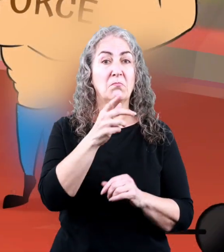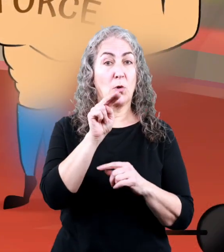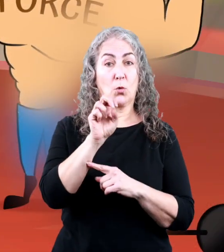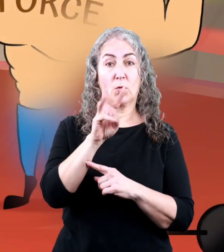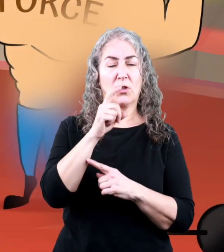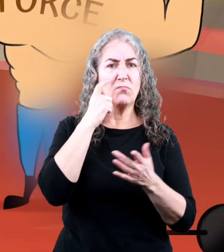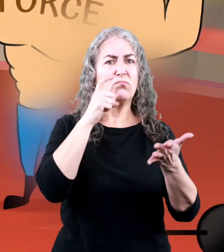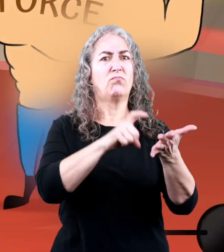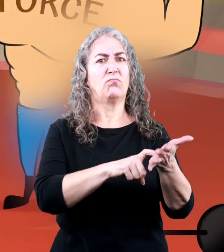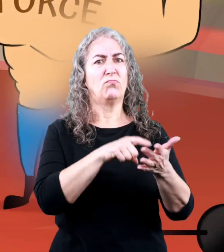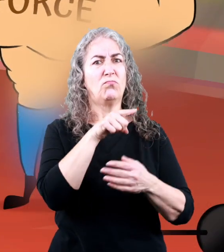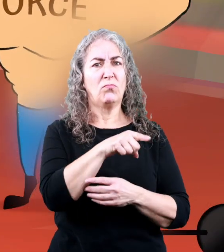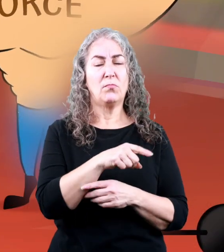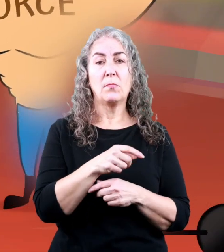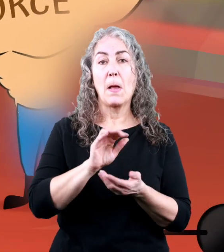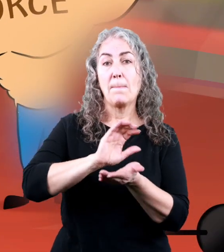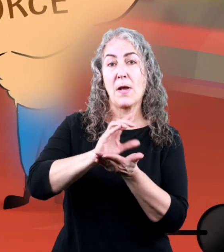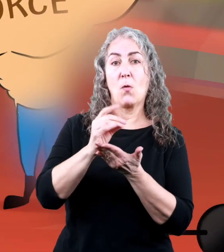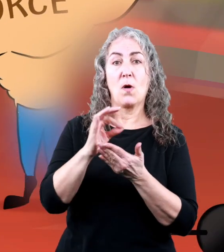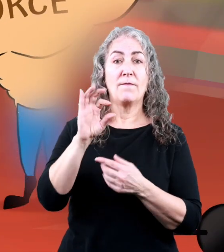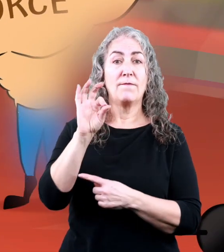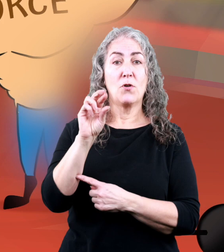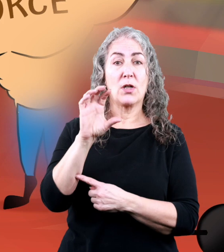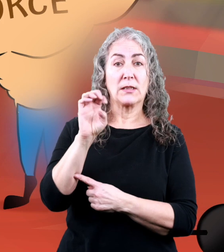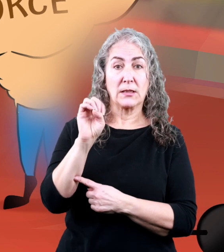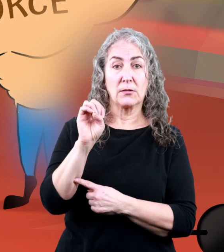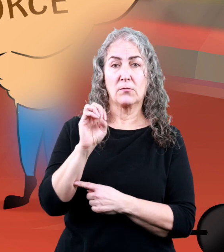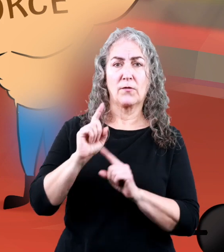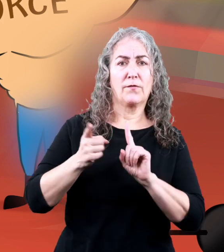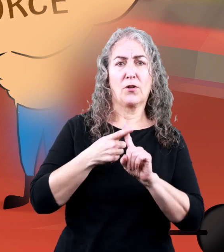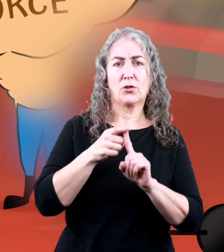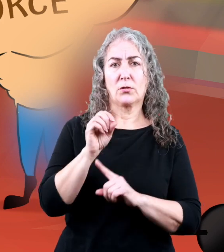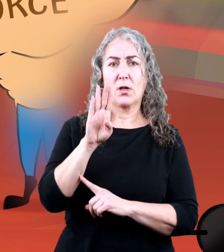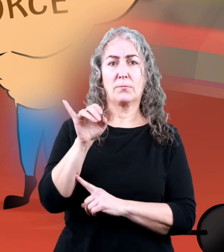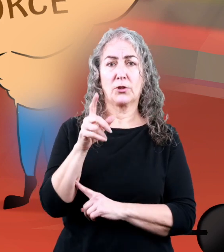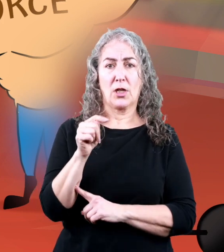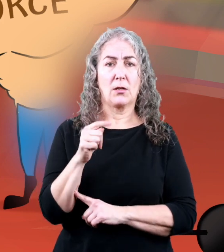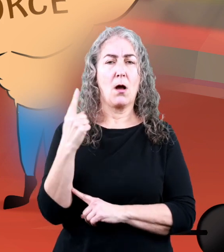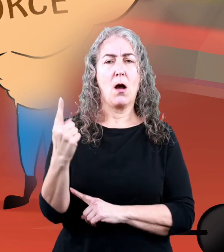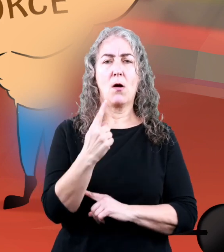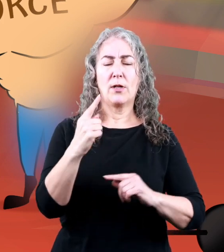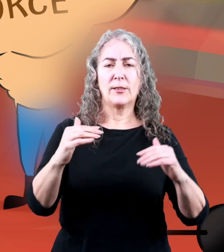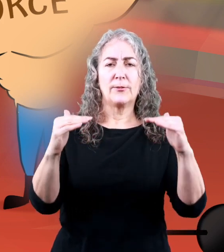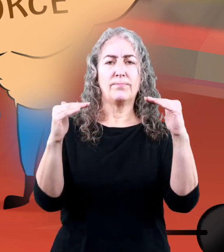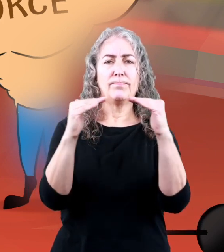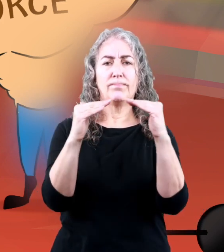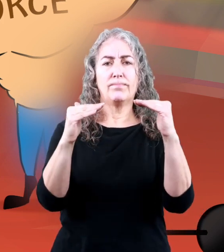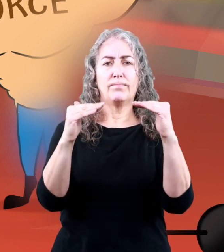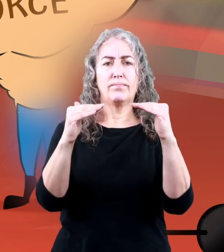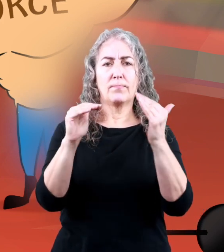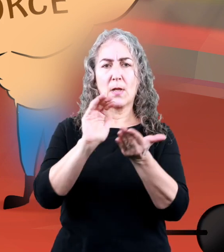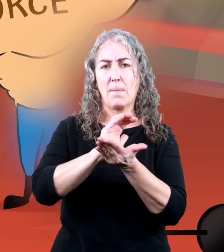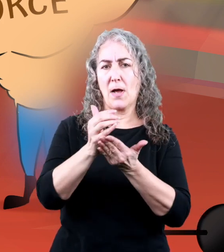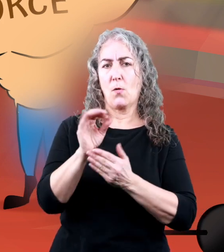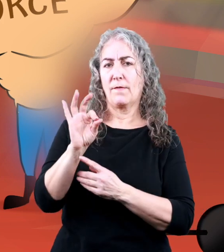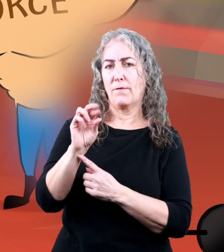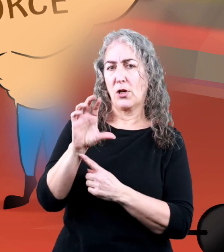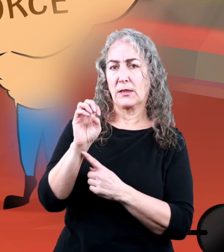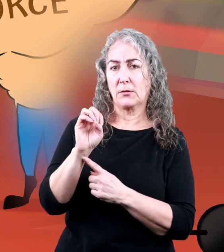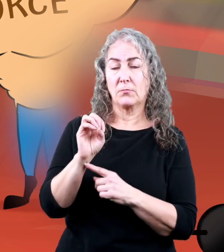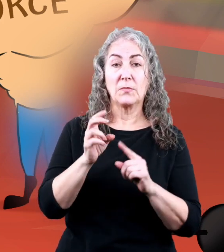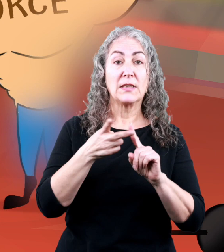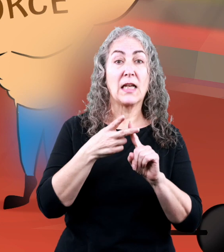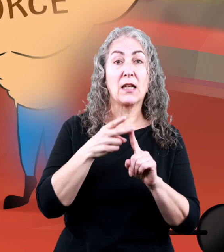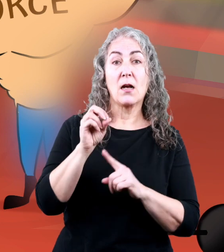Newton also noticed that the amount of force on the first object always equaled the amount of force